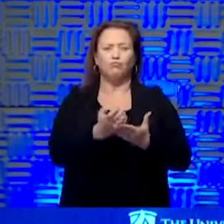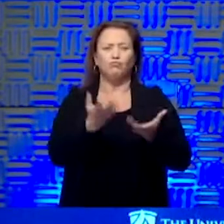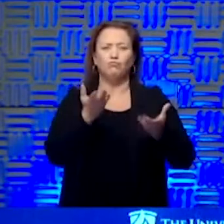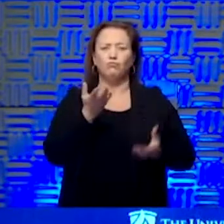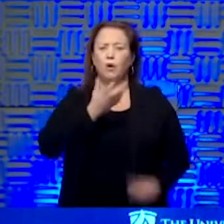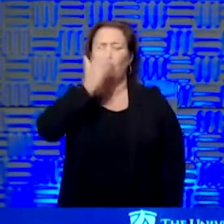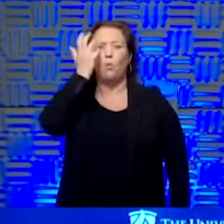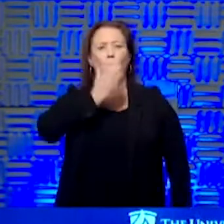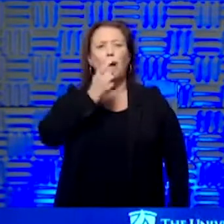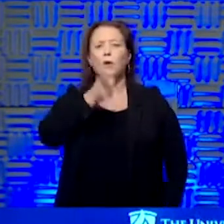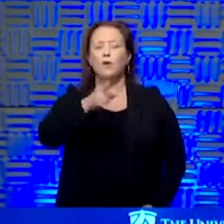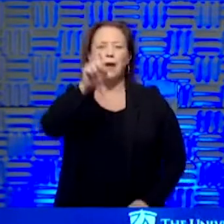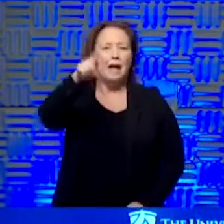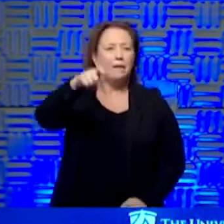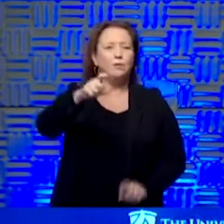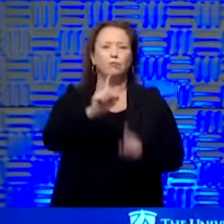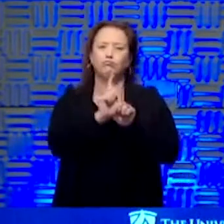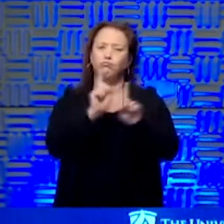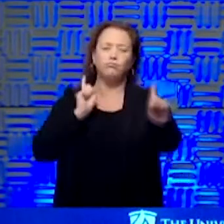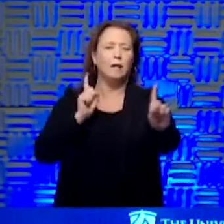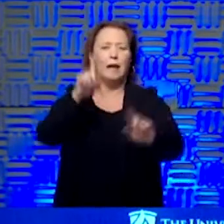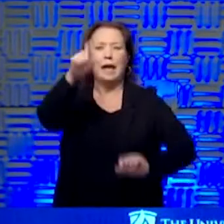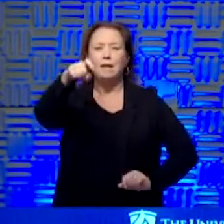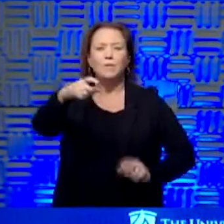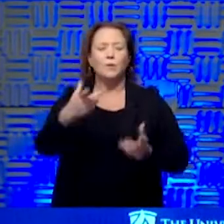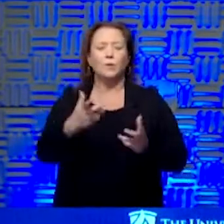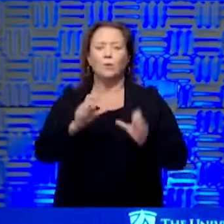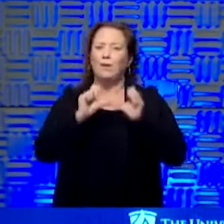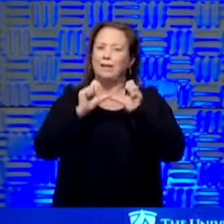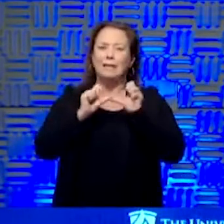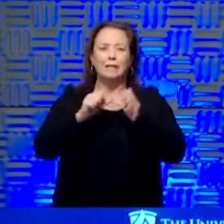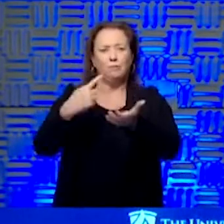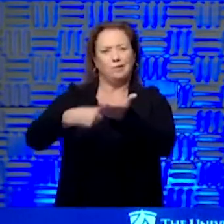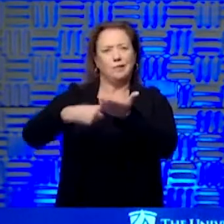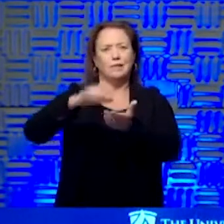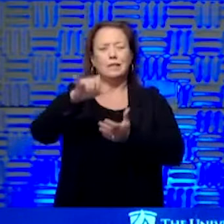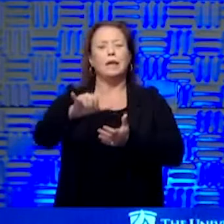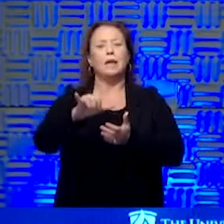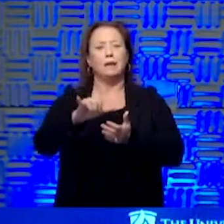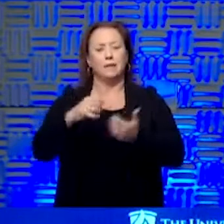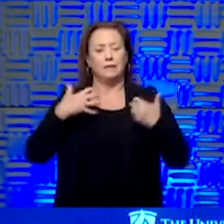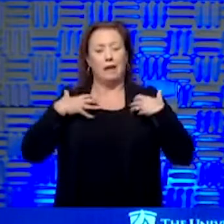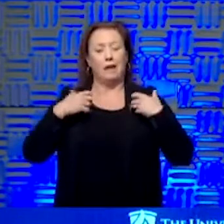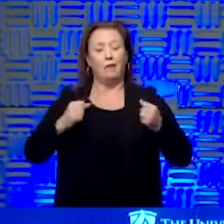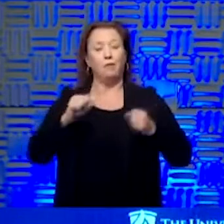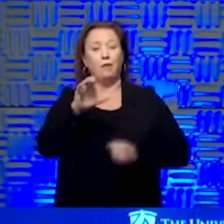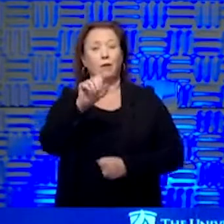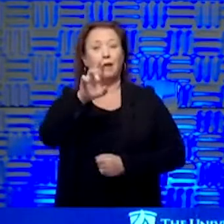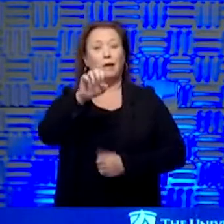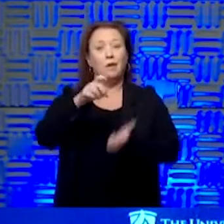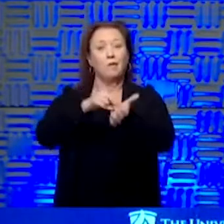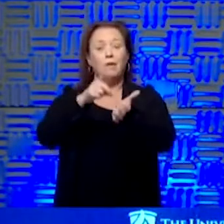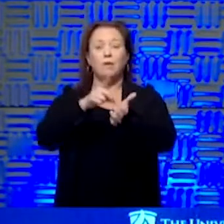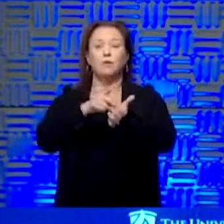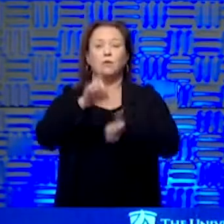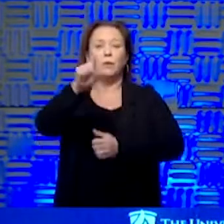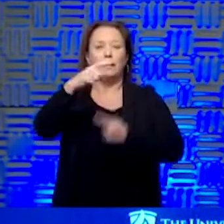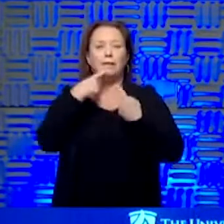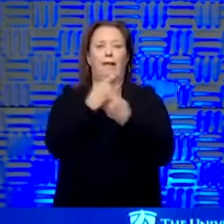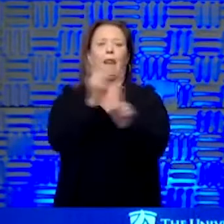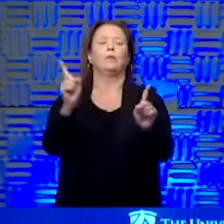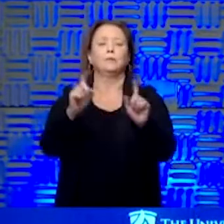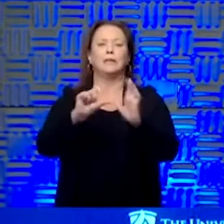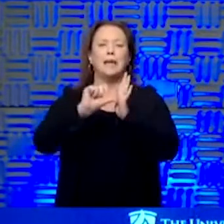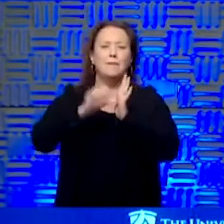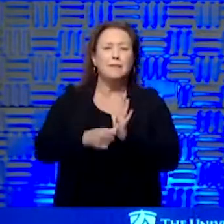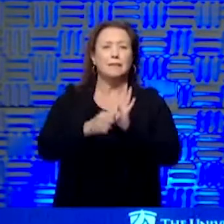that that has to be our continuing ongoing story as healthcare leaders that we need folks to practice. And,